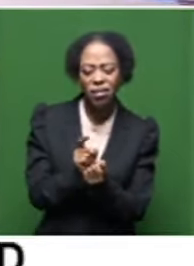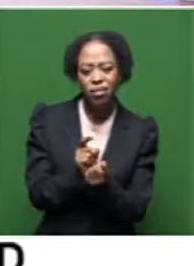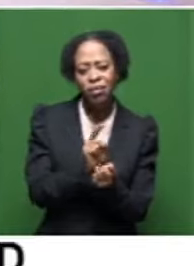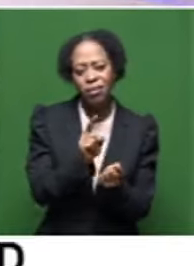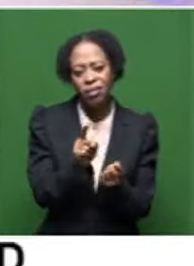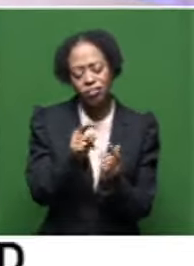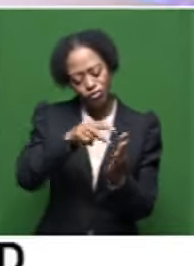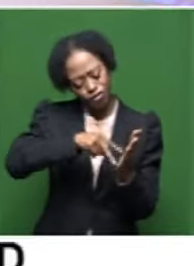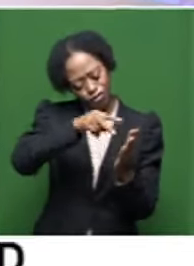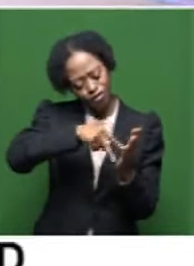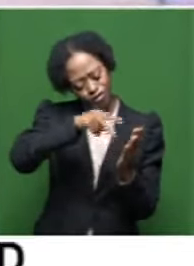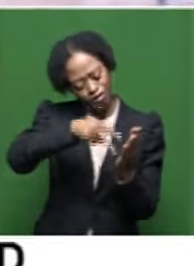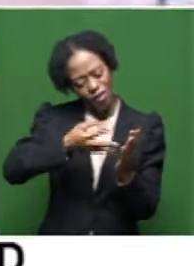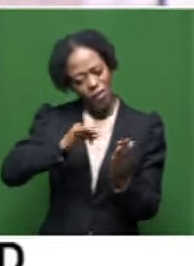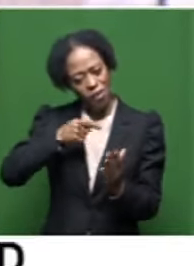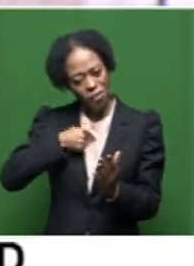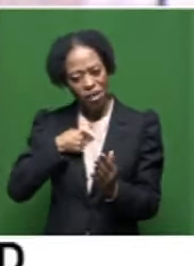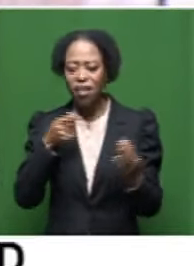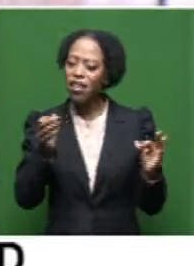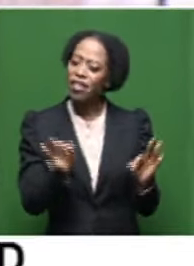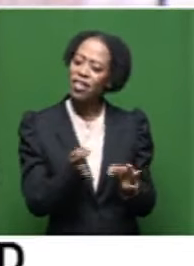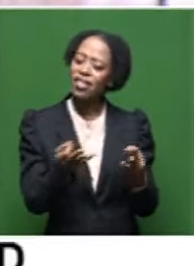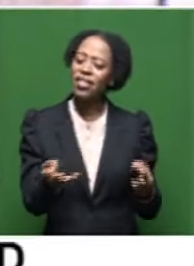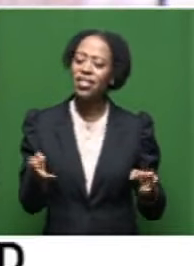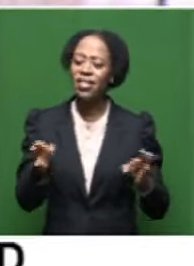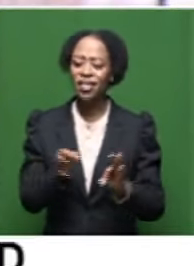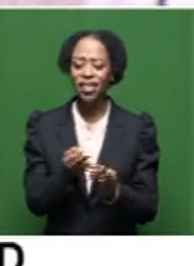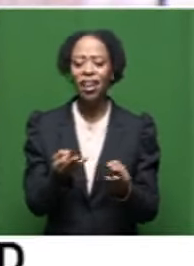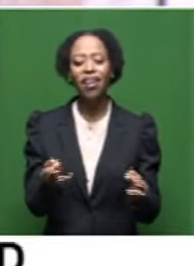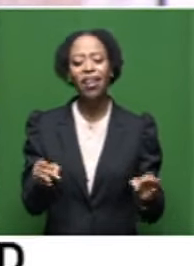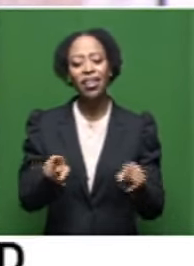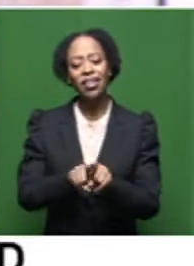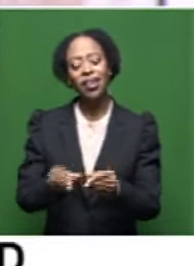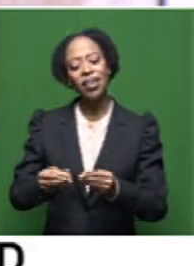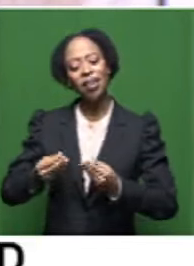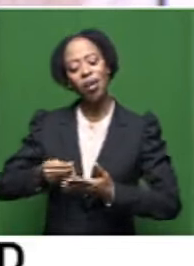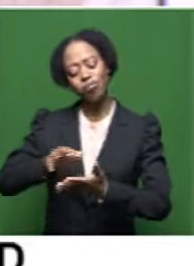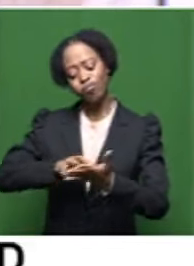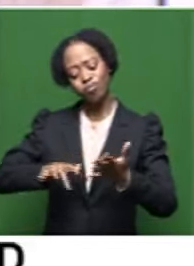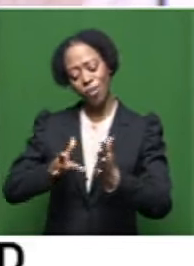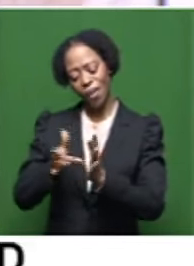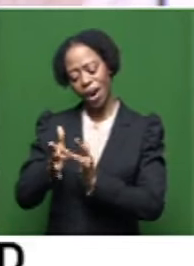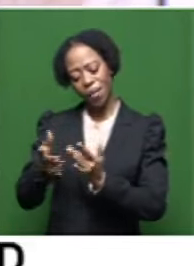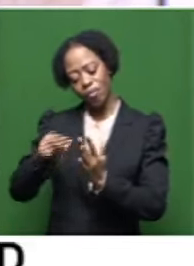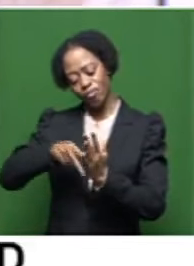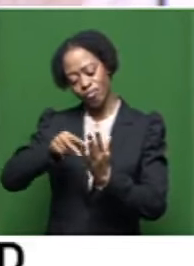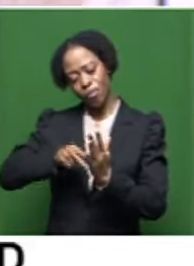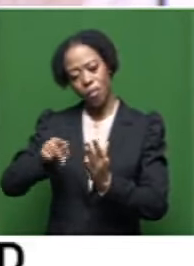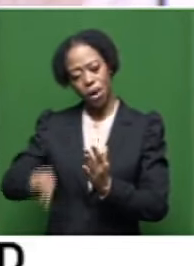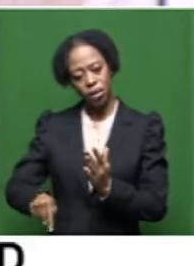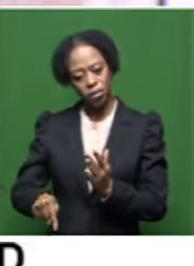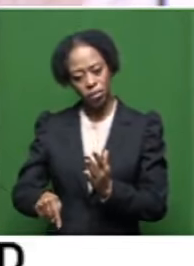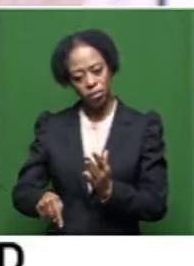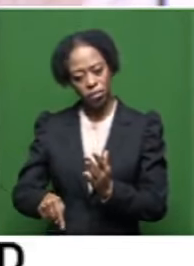he read poetry for me. He sang. He even gave me some scriptures from the Bible that I should read. I mean,